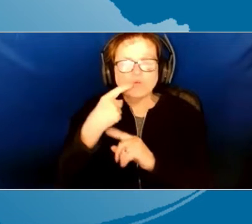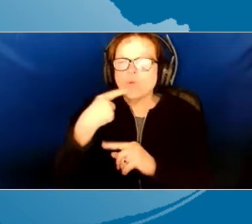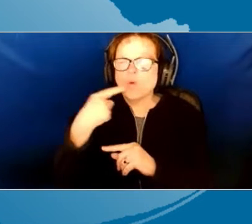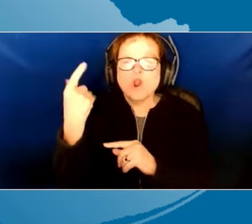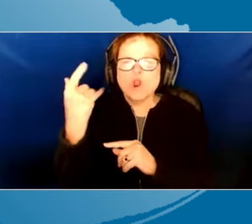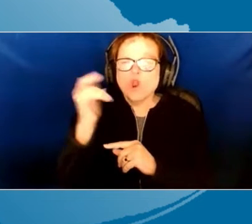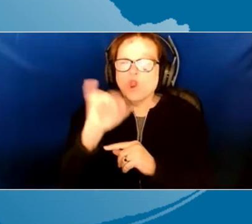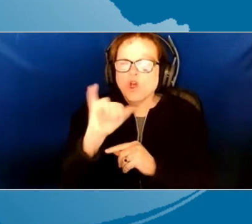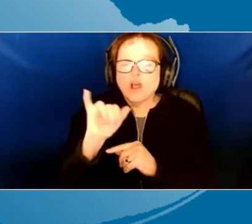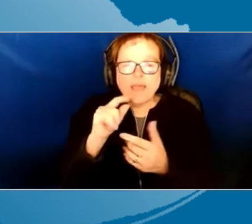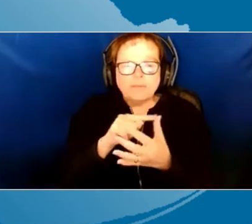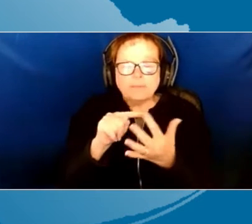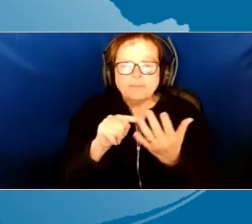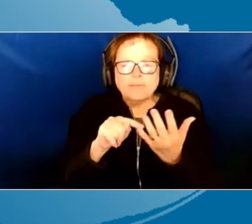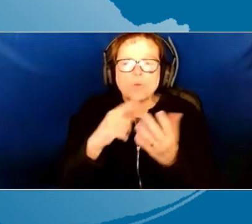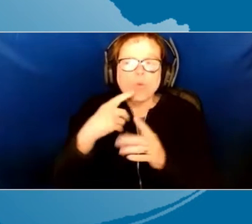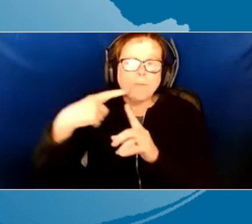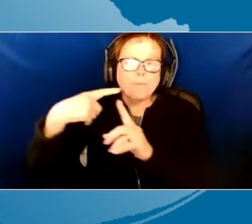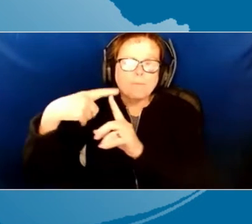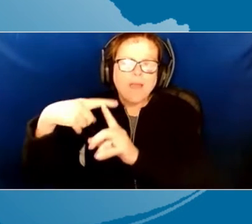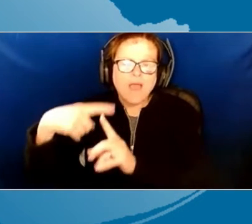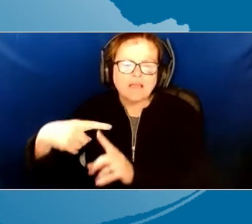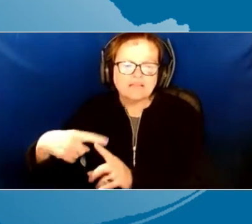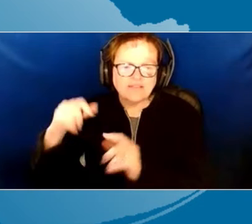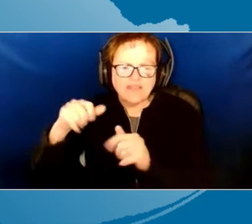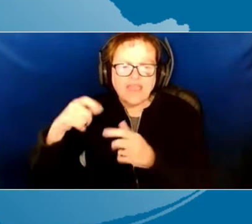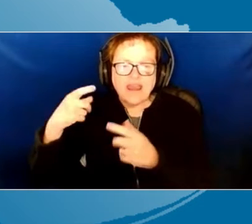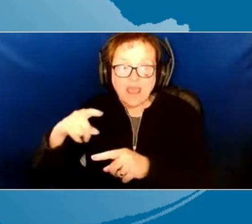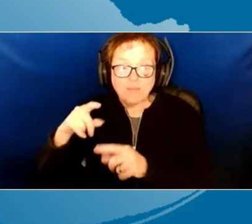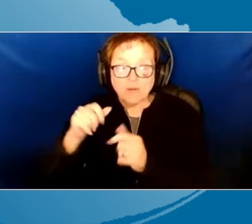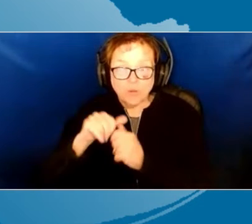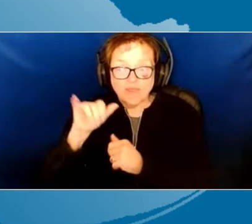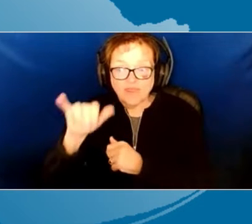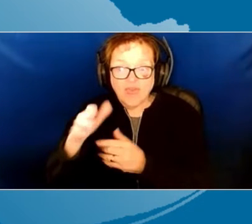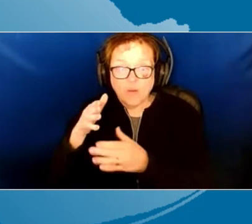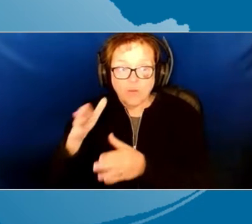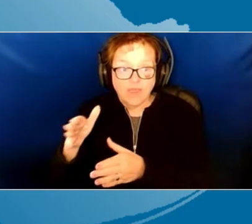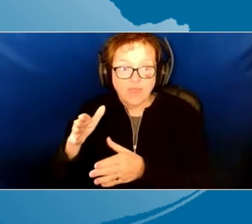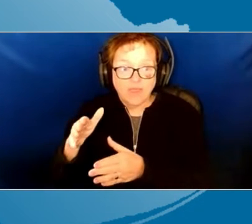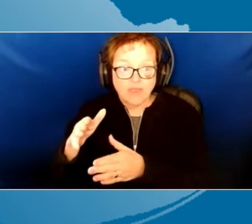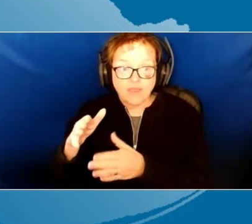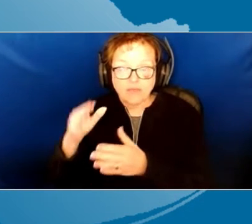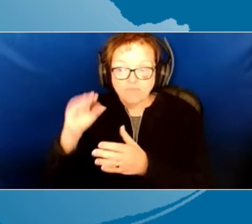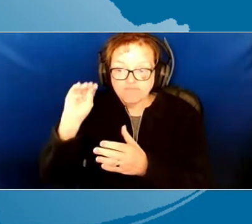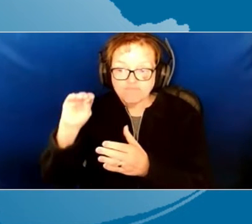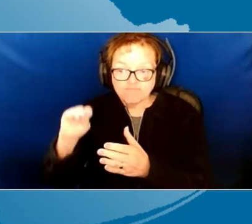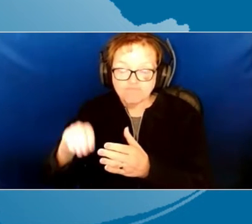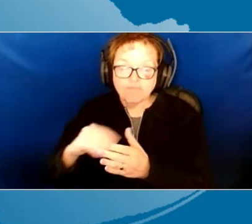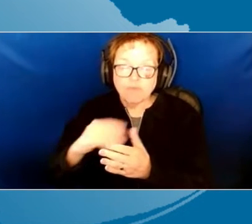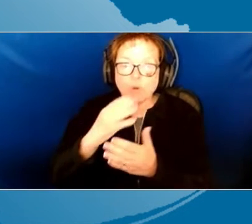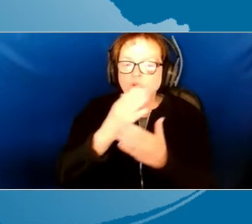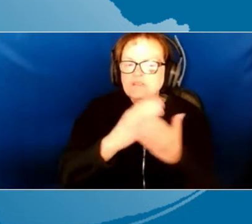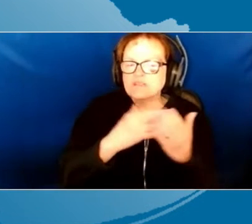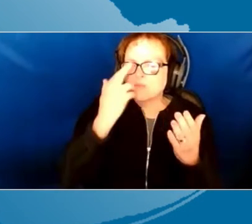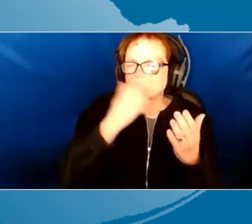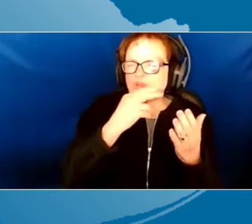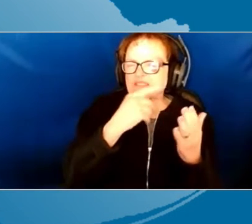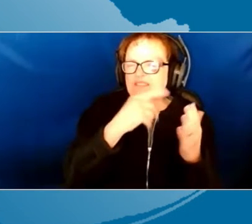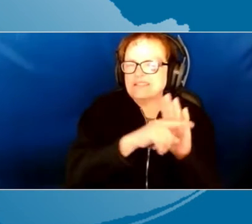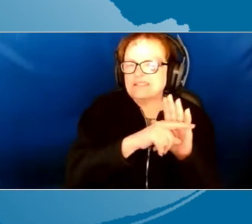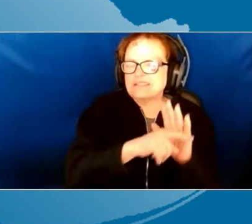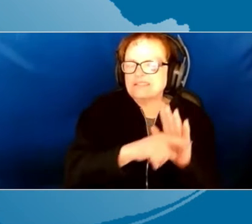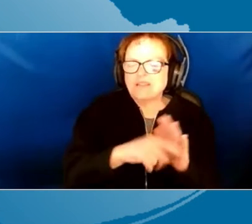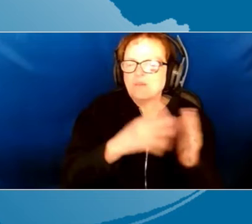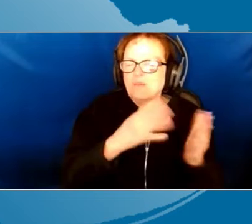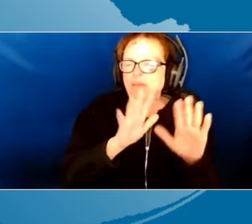What would be the positive things that could happen by doing that? What would be some reasons why we might not want to do